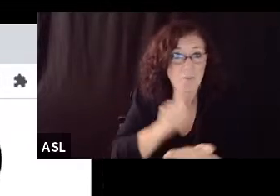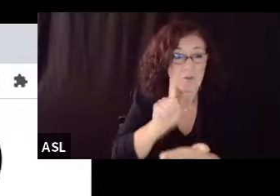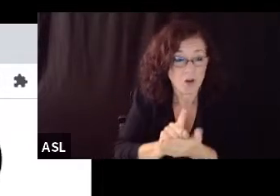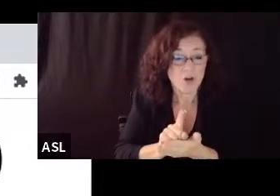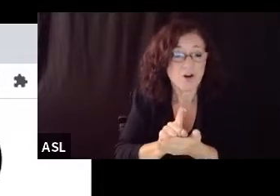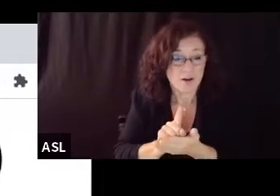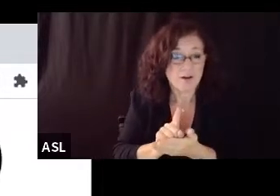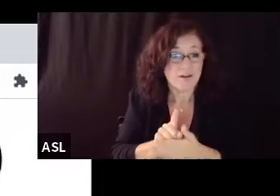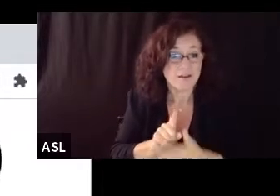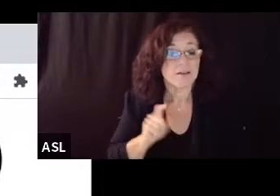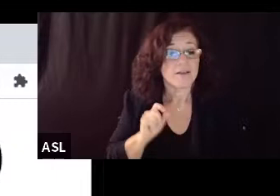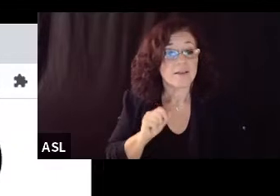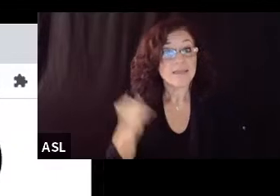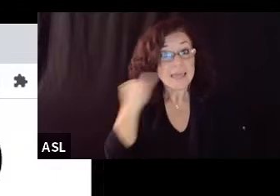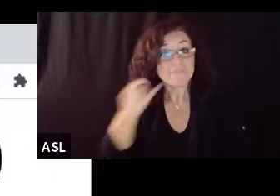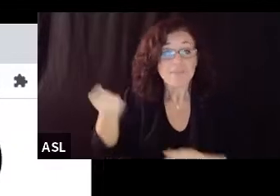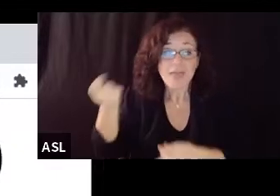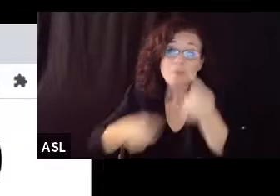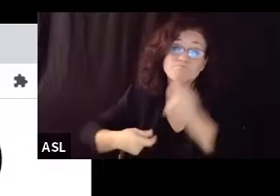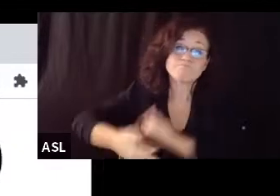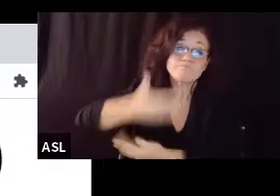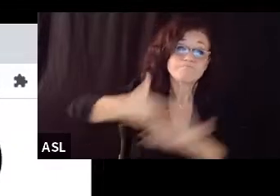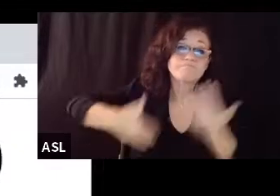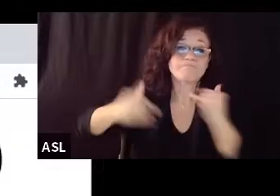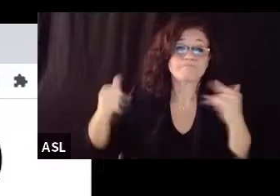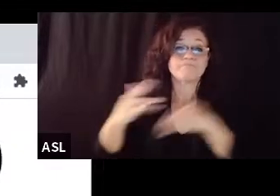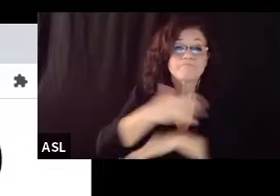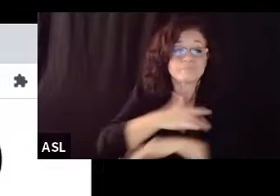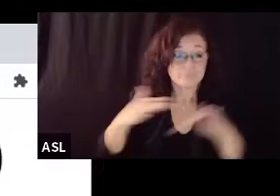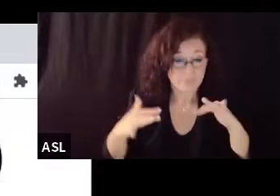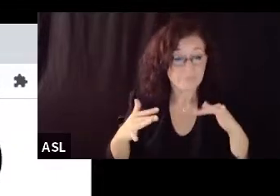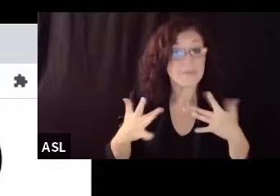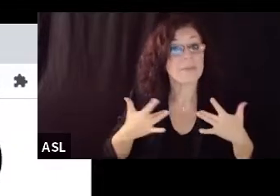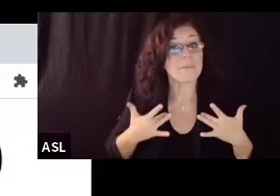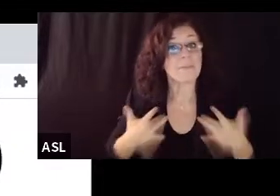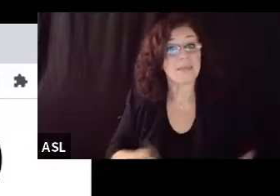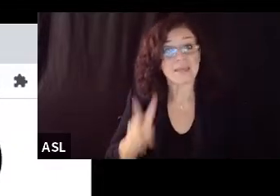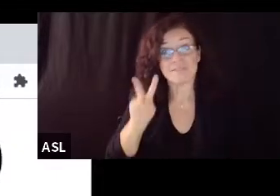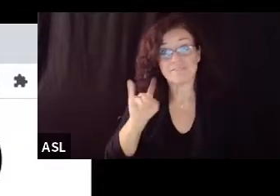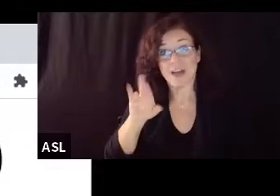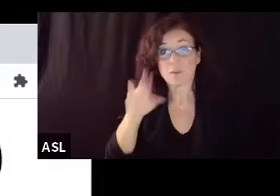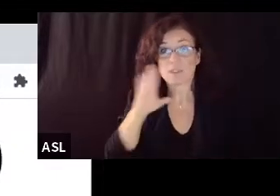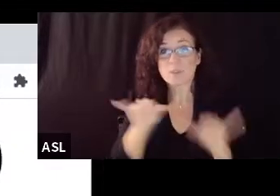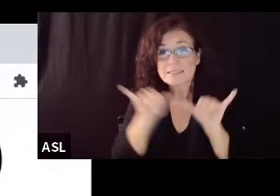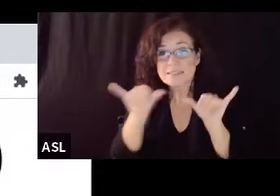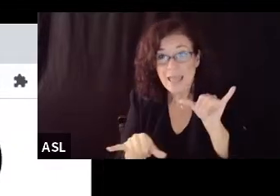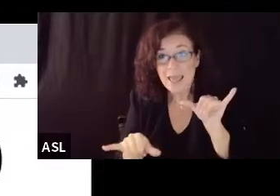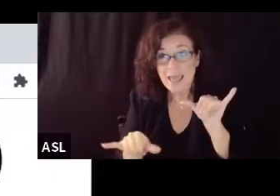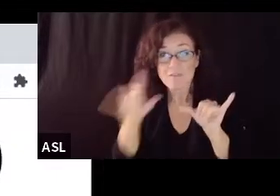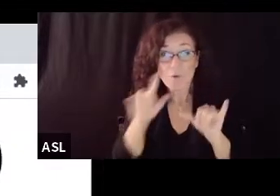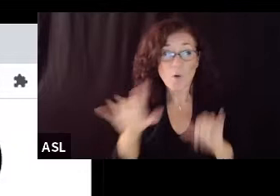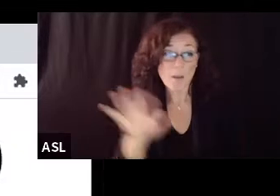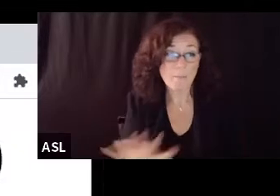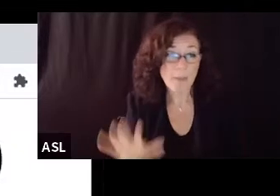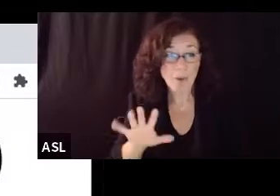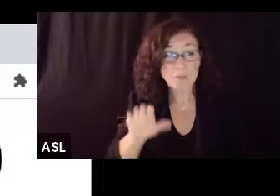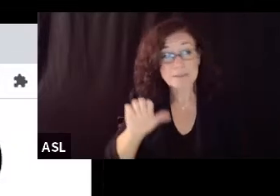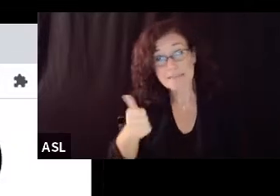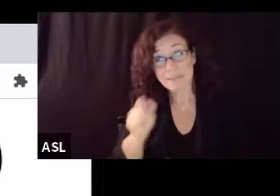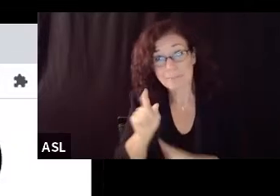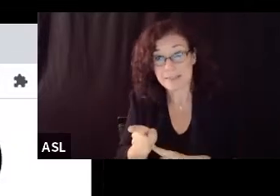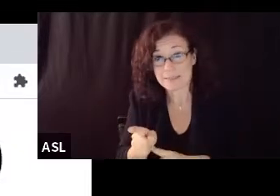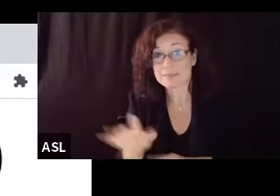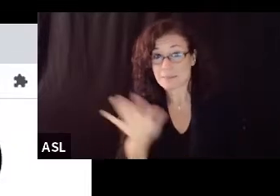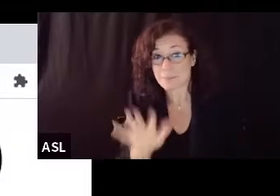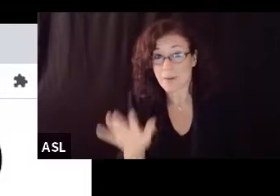in on average a exhale virus stays in the room for about 10 minutes so how do you achieve that well